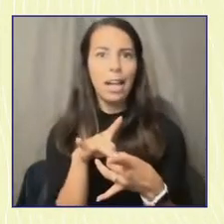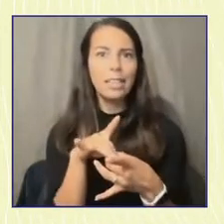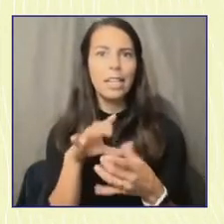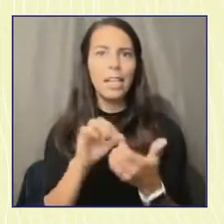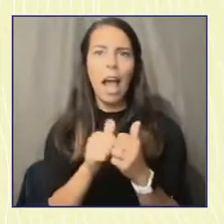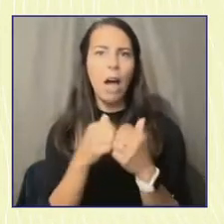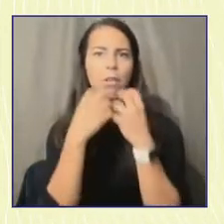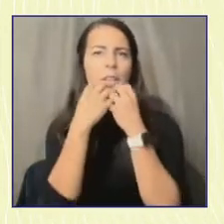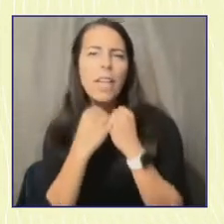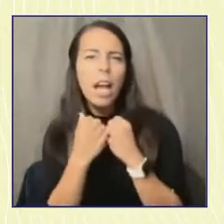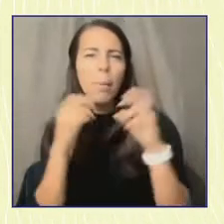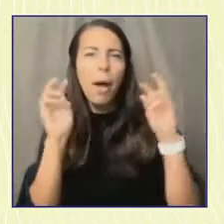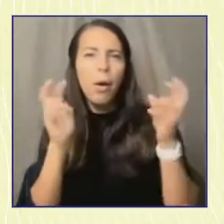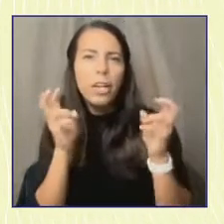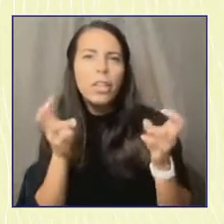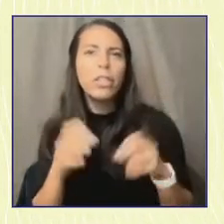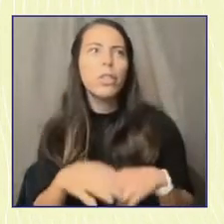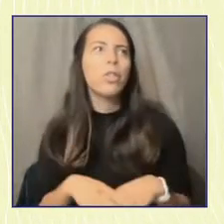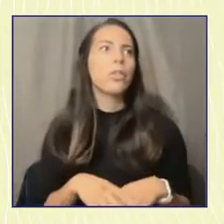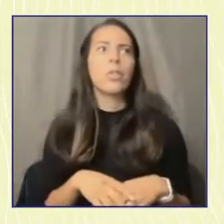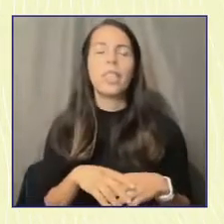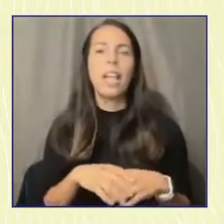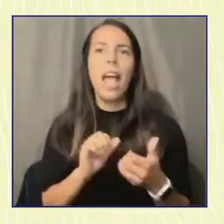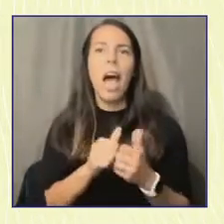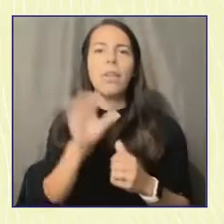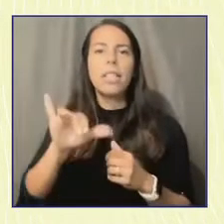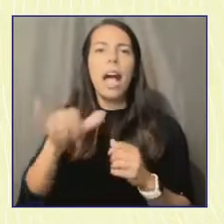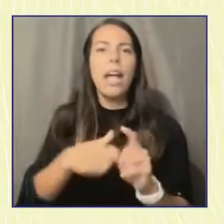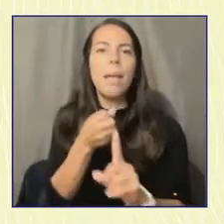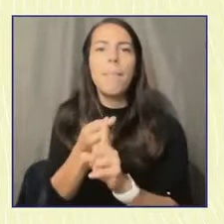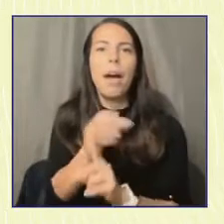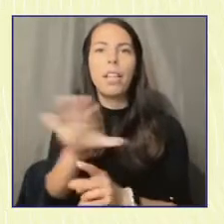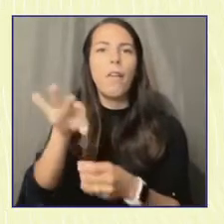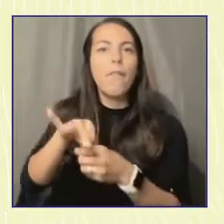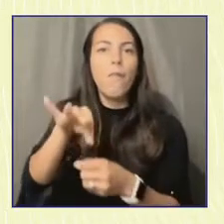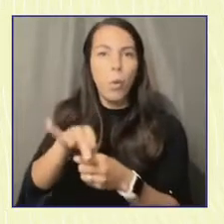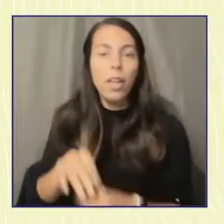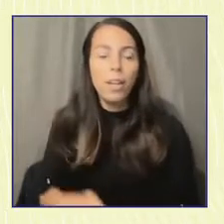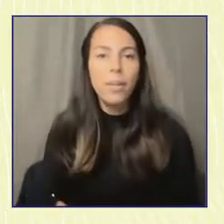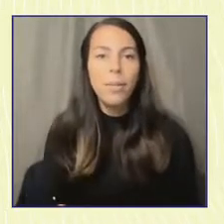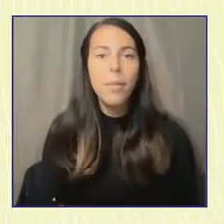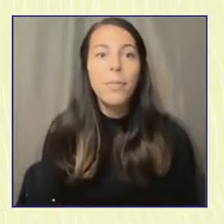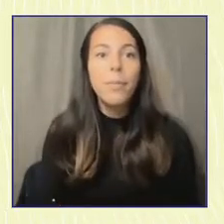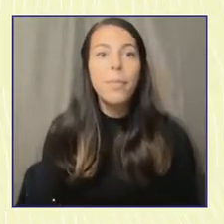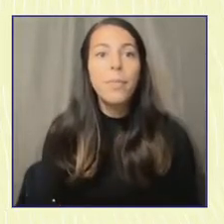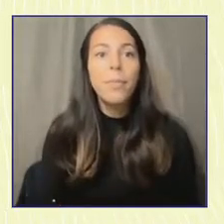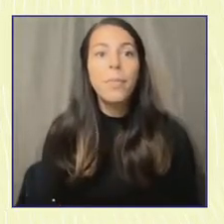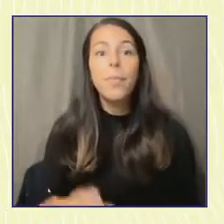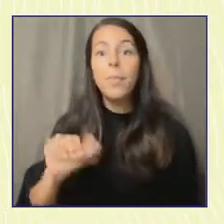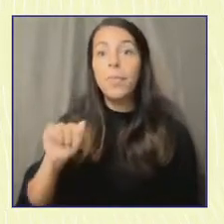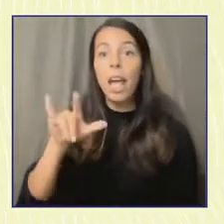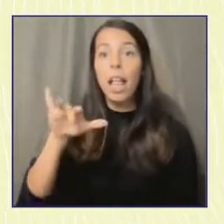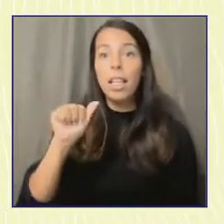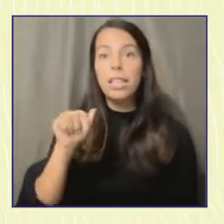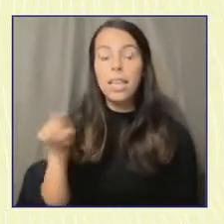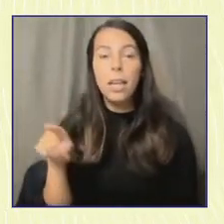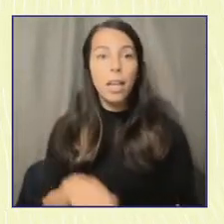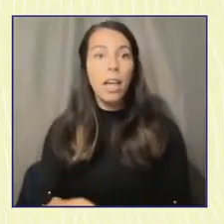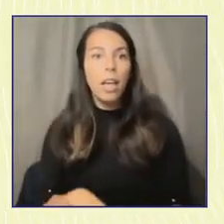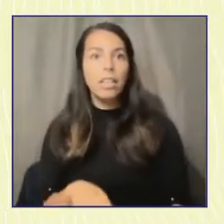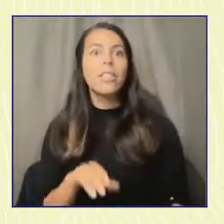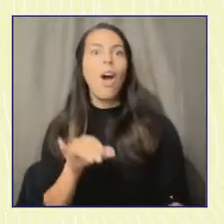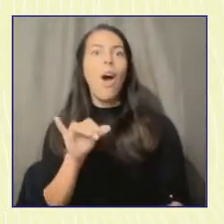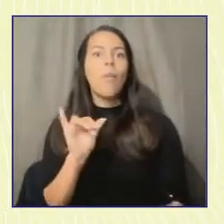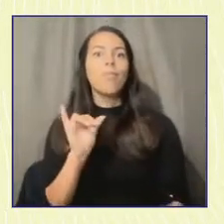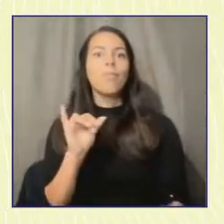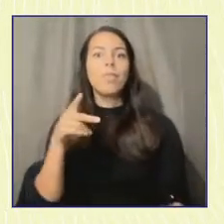to the voting they see? Also, this question about peer pressure and the way that peer pressure can